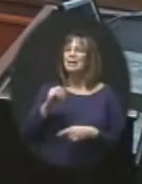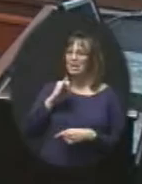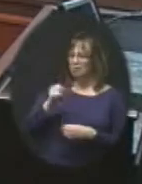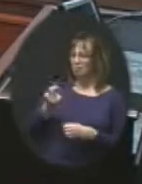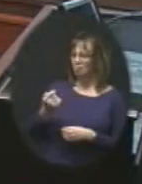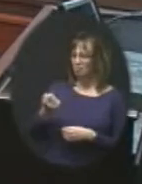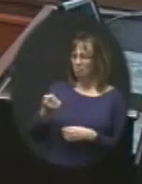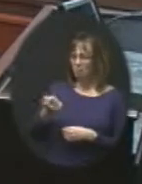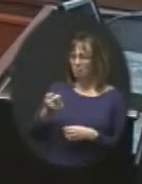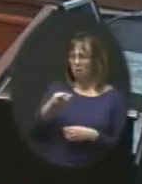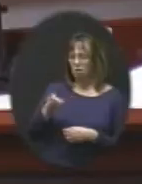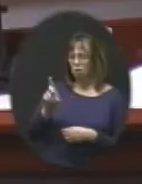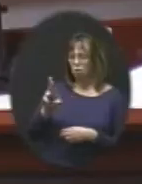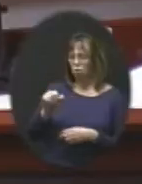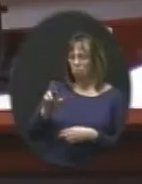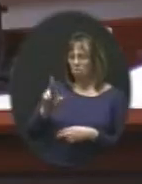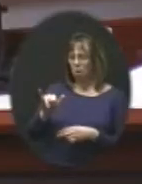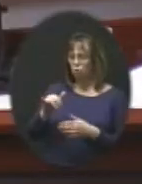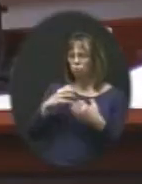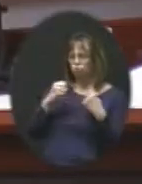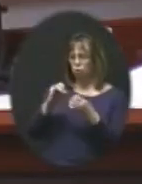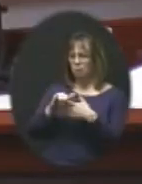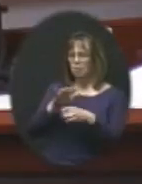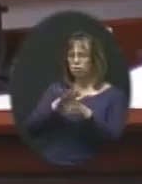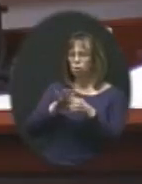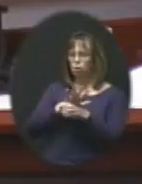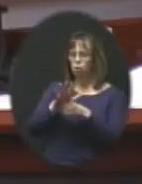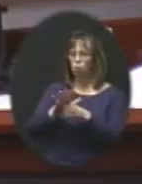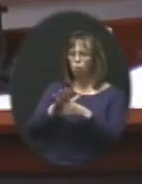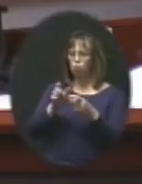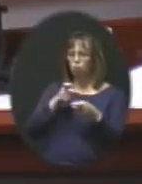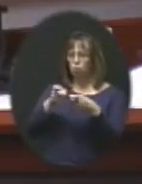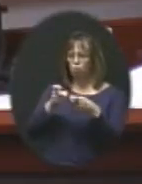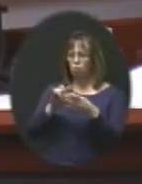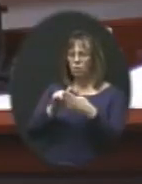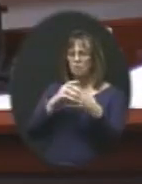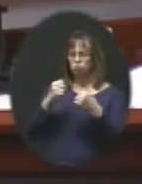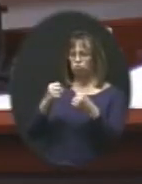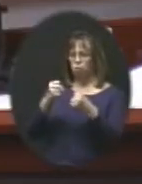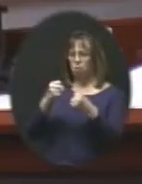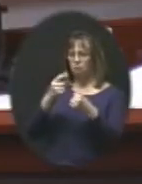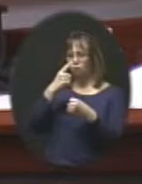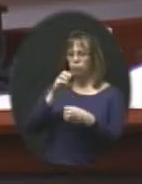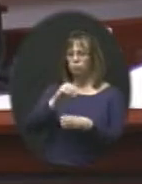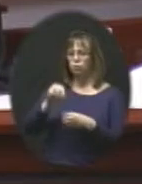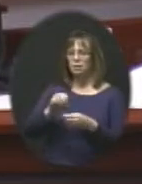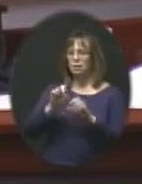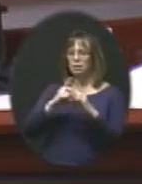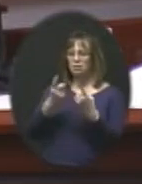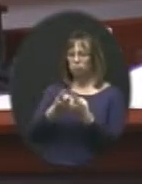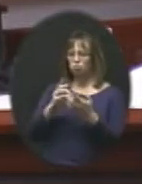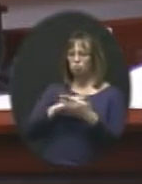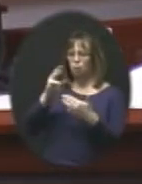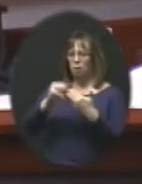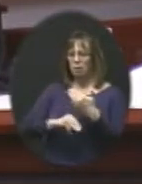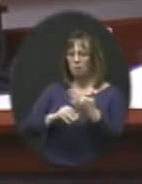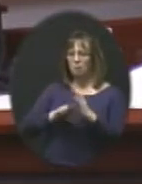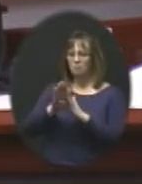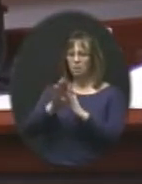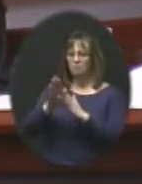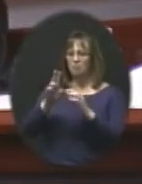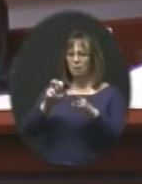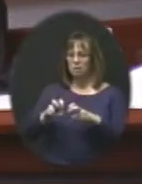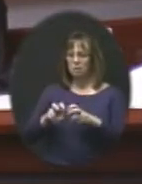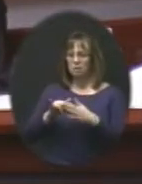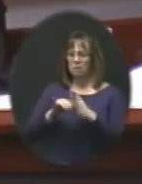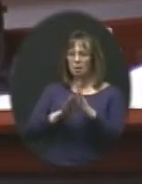you bet. But you said it right there, the strength is that it's a local control and that's a real strength for the Olathe District curriculum development and assessing